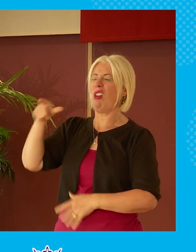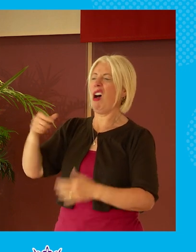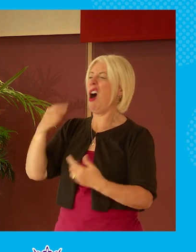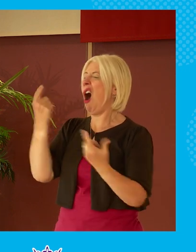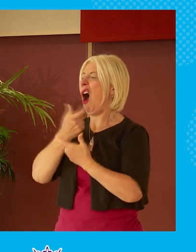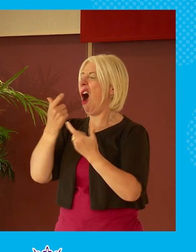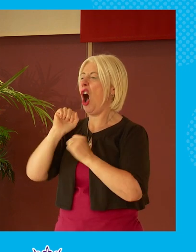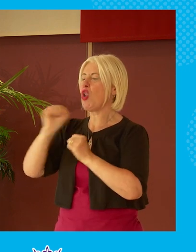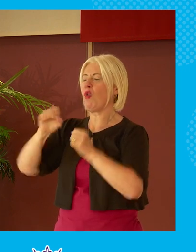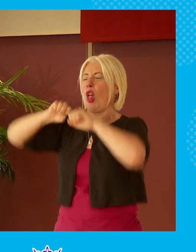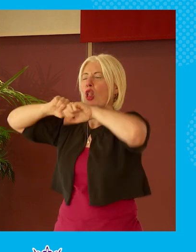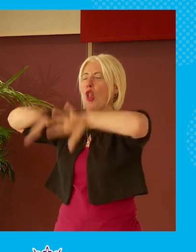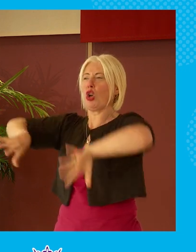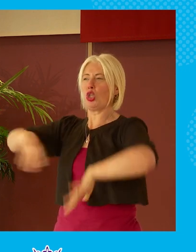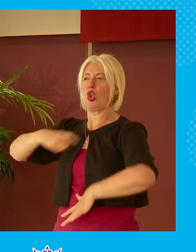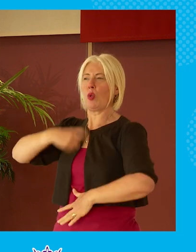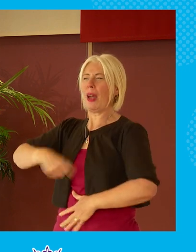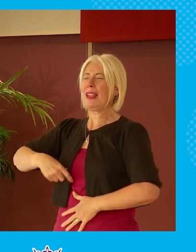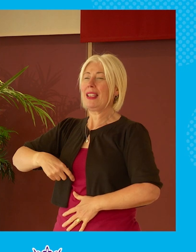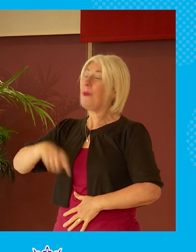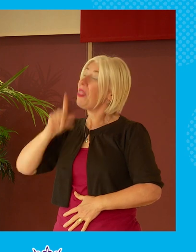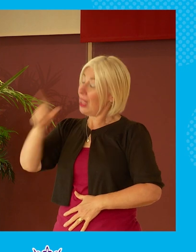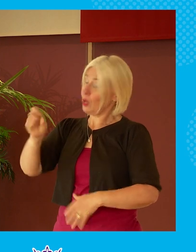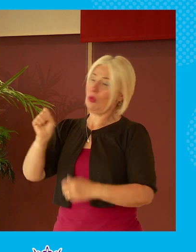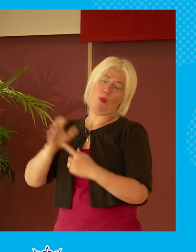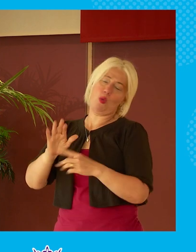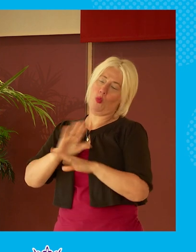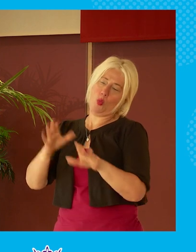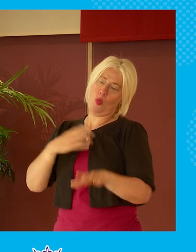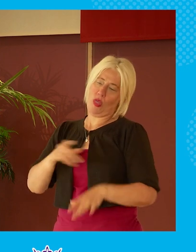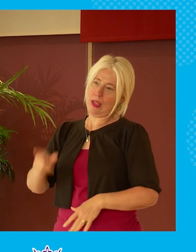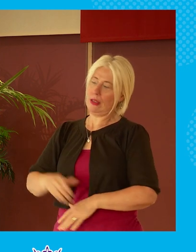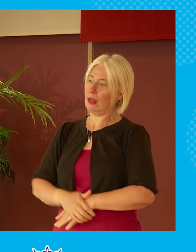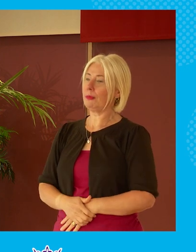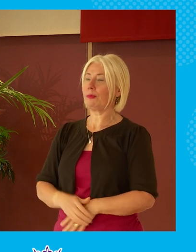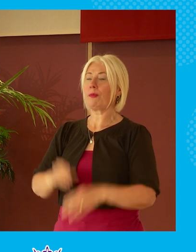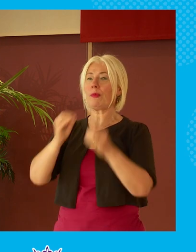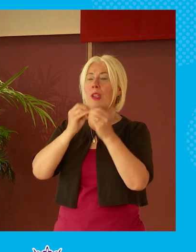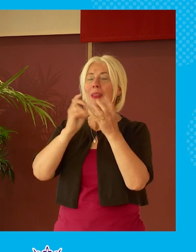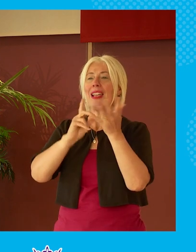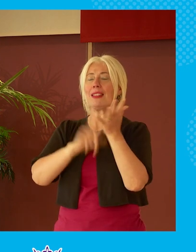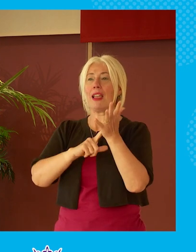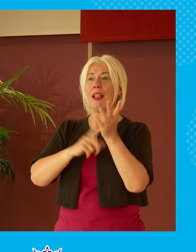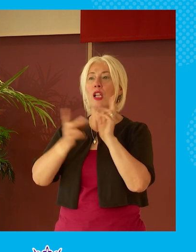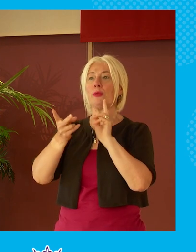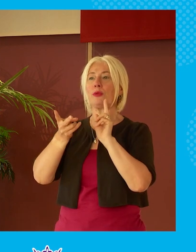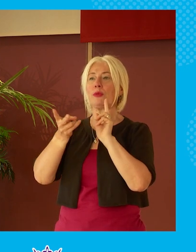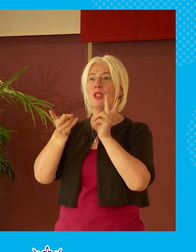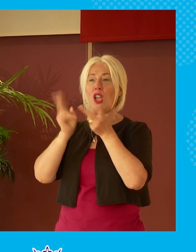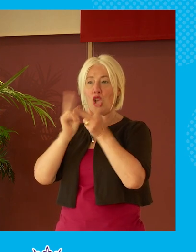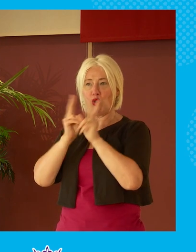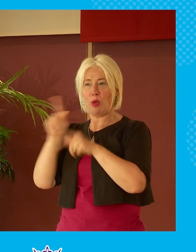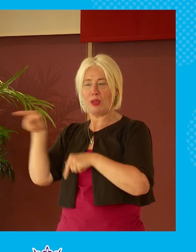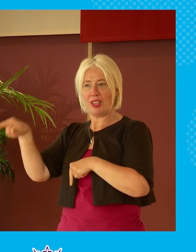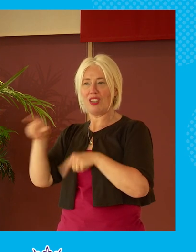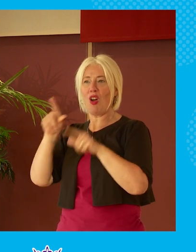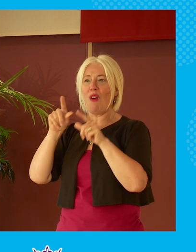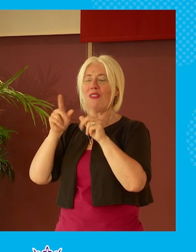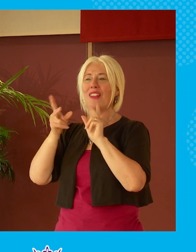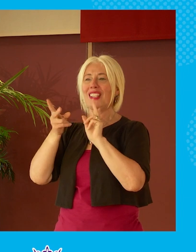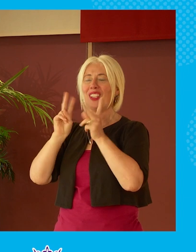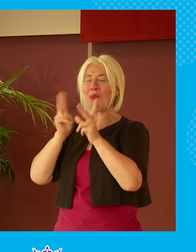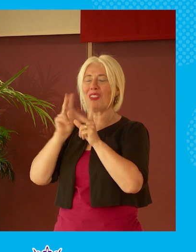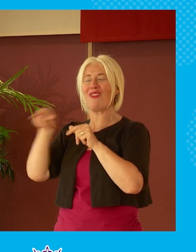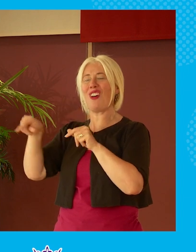humanity in this and and that that's for me what's really important can i just say that the bsl interpretation of twitter is a sugar rush is a bit